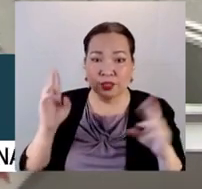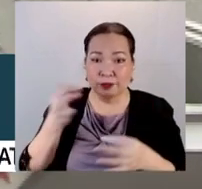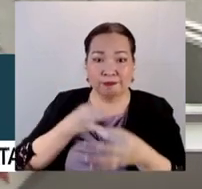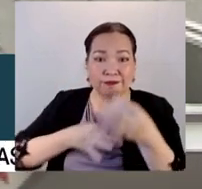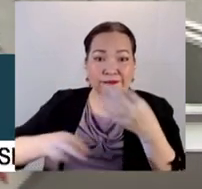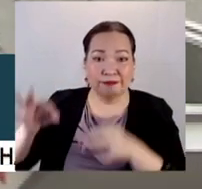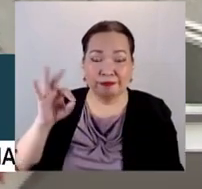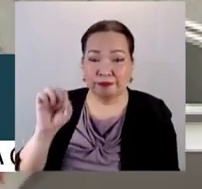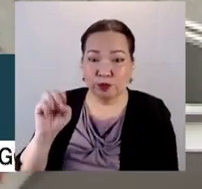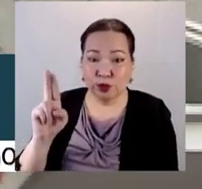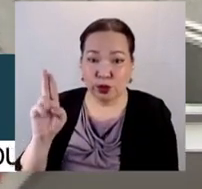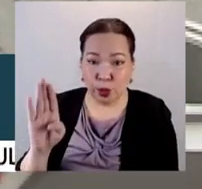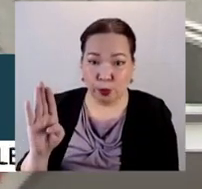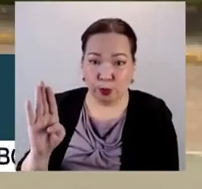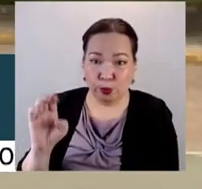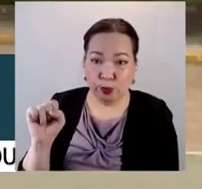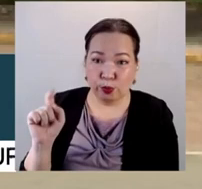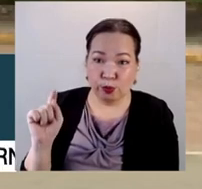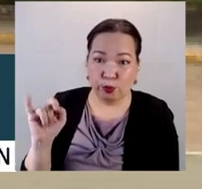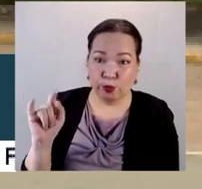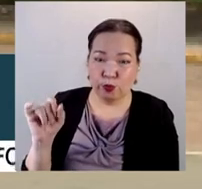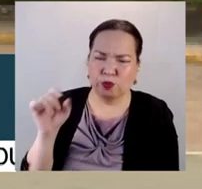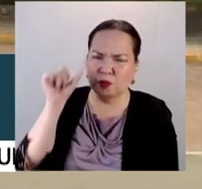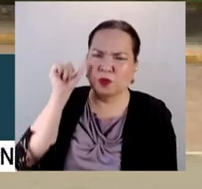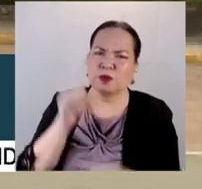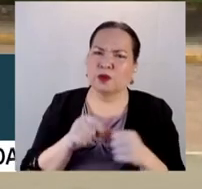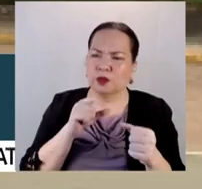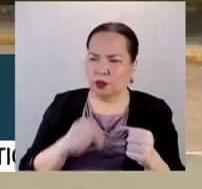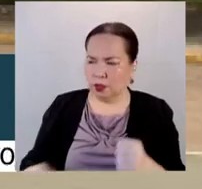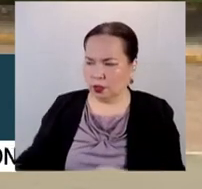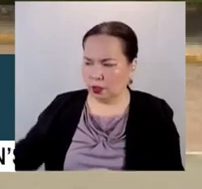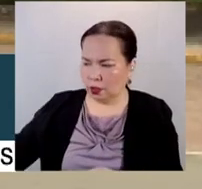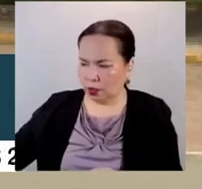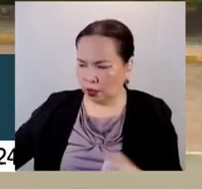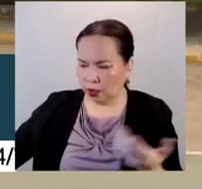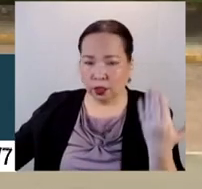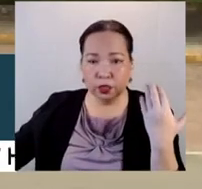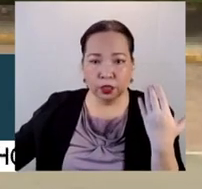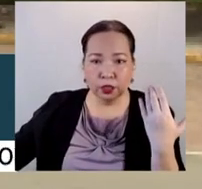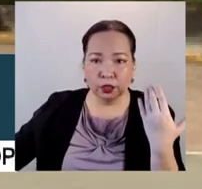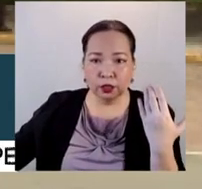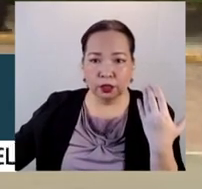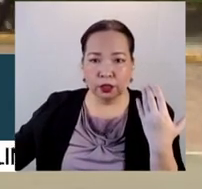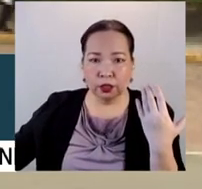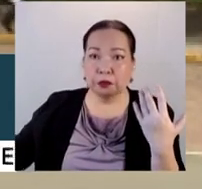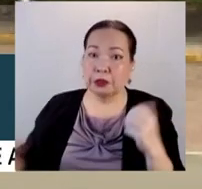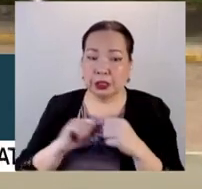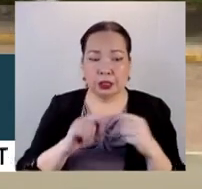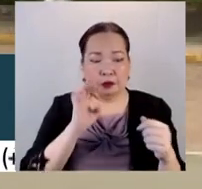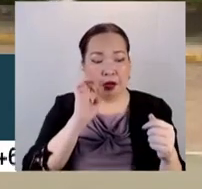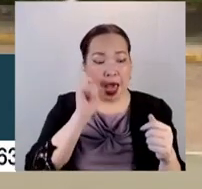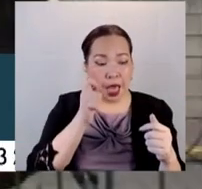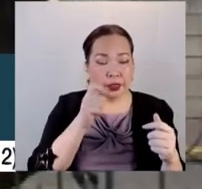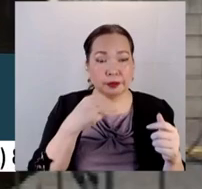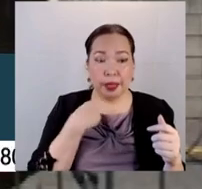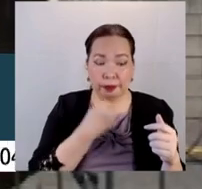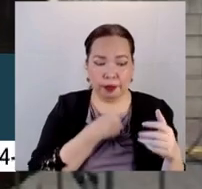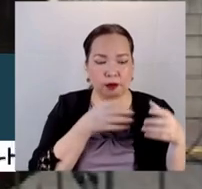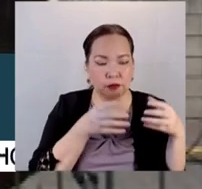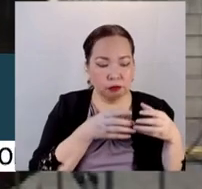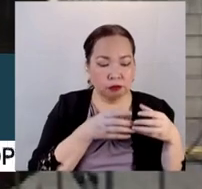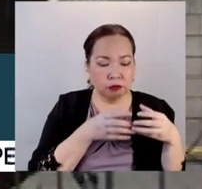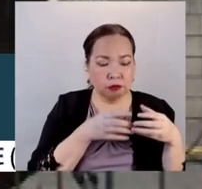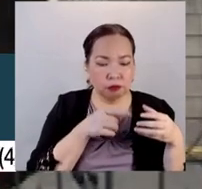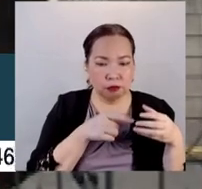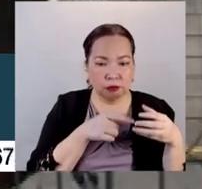In the period of substitution natin, you were once before a member of this party, and just because you wanted to substitute in the candidate of the